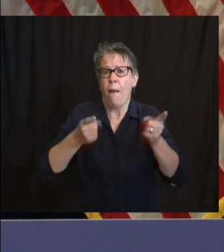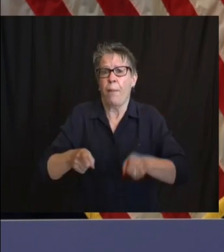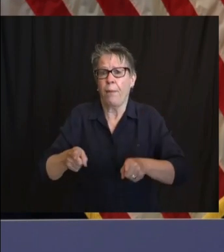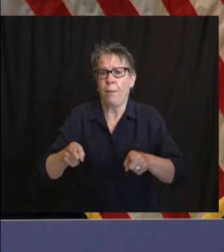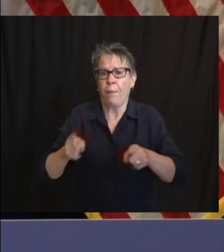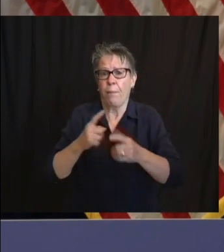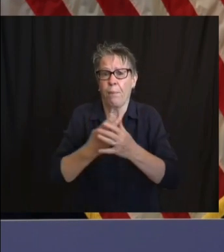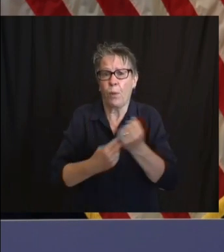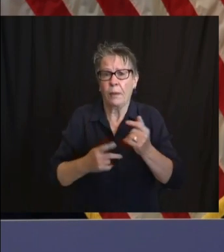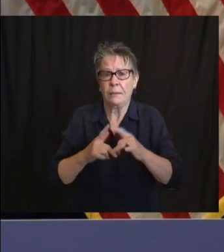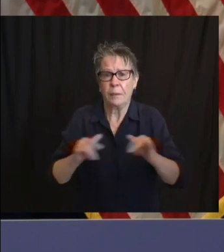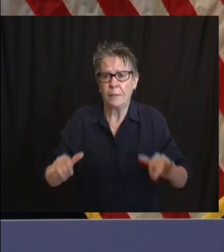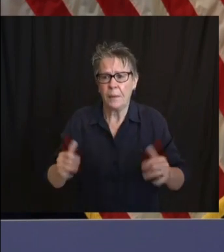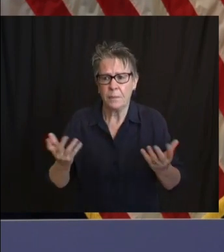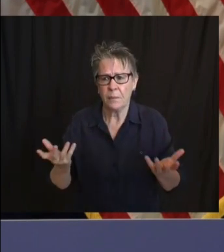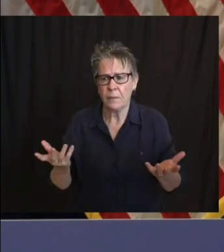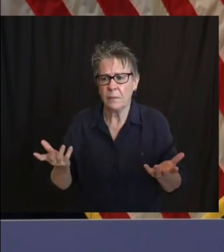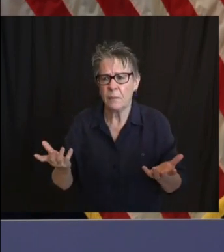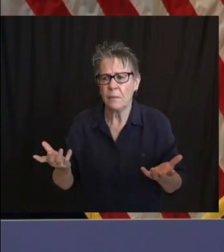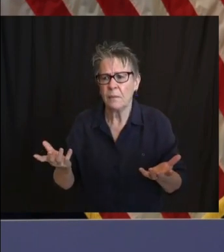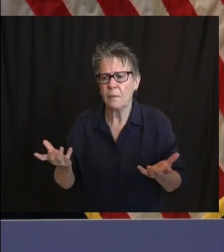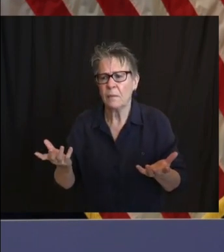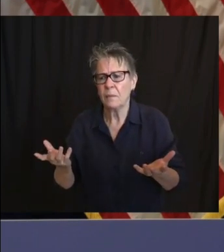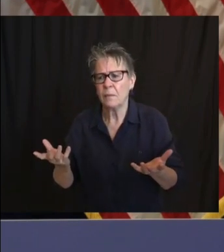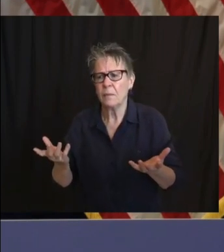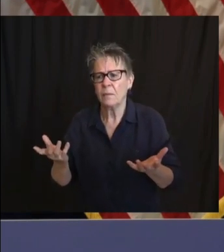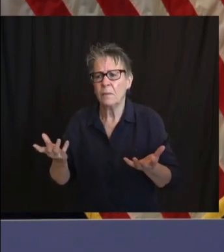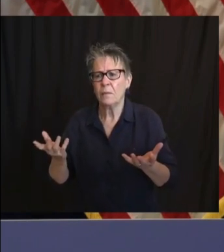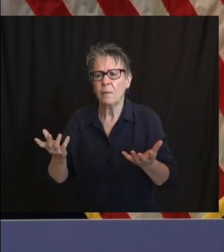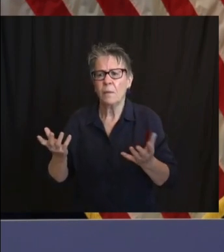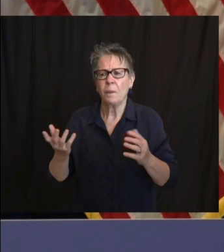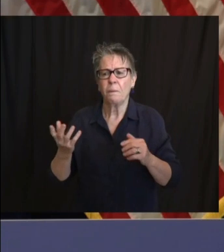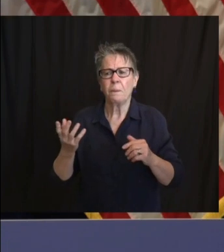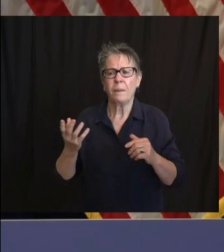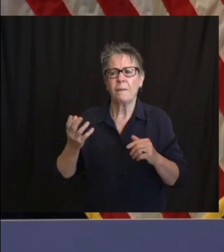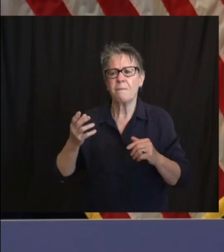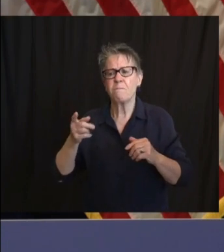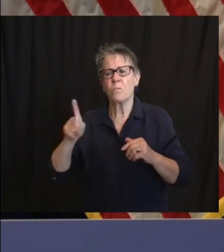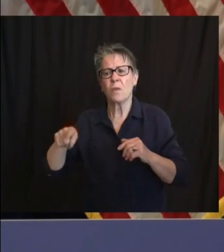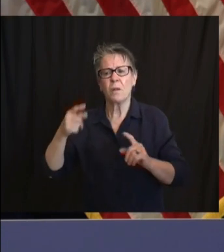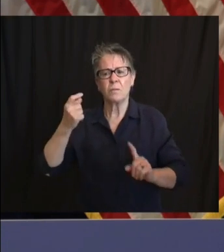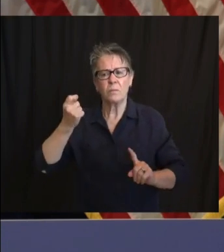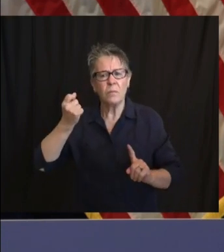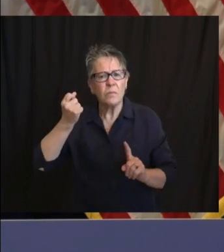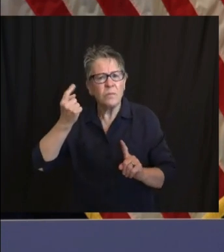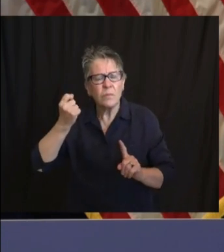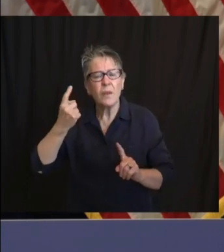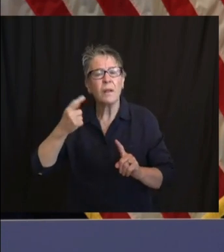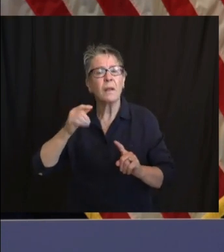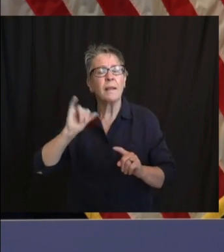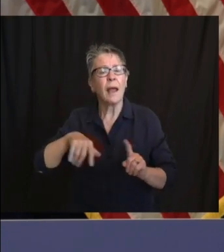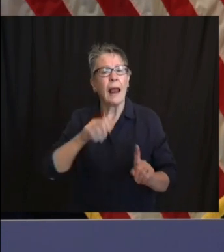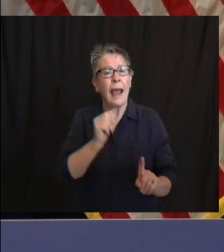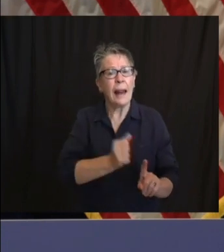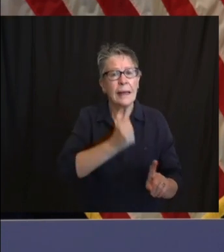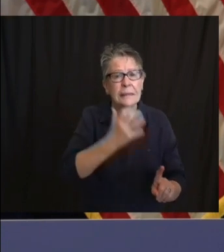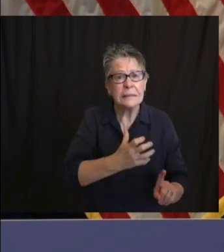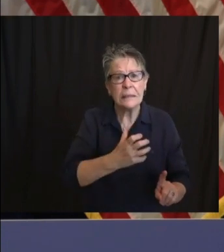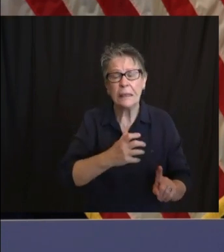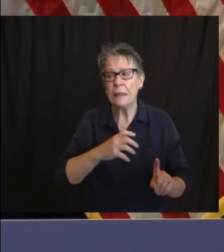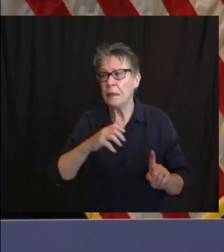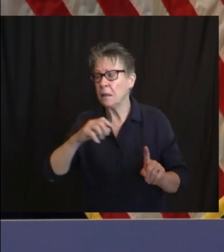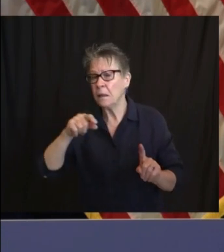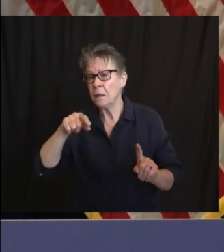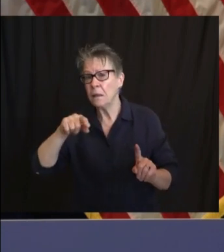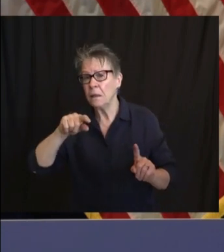the state saw in Atlantic City and Trenton last night, do you have any indication that it will continue or that it